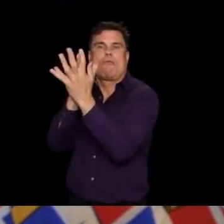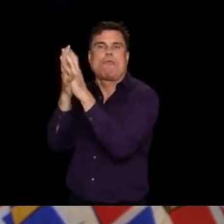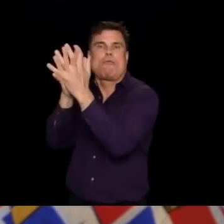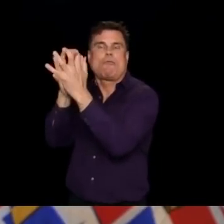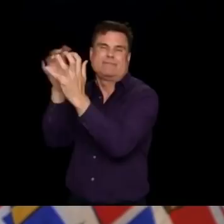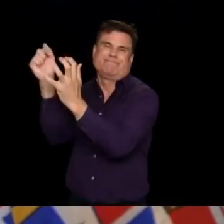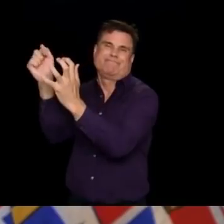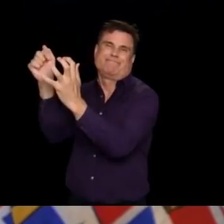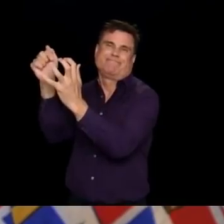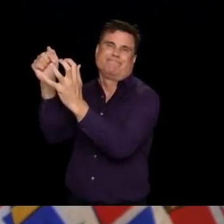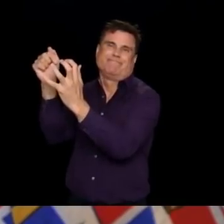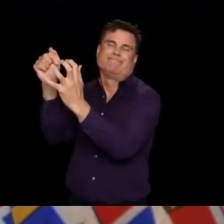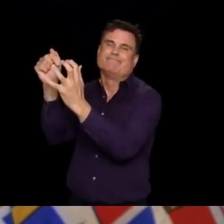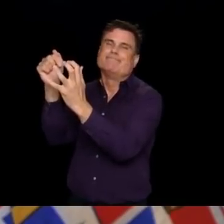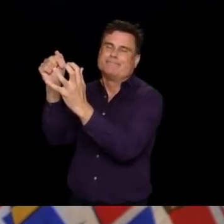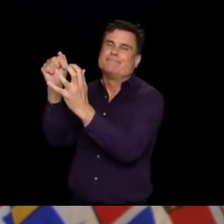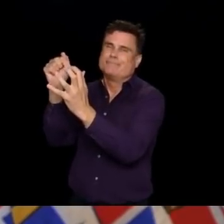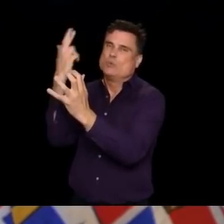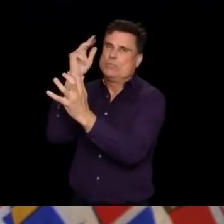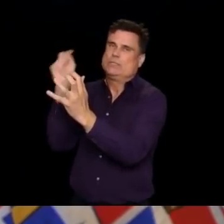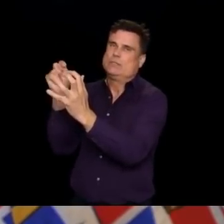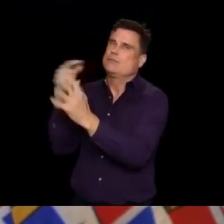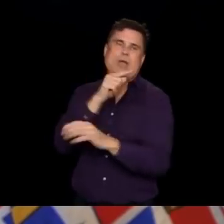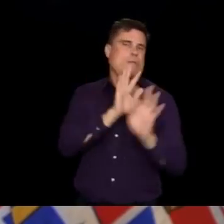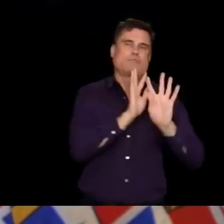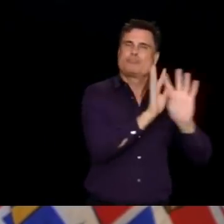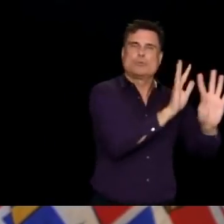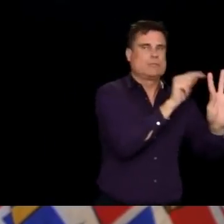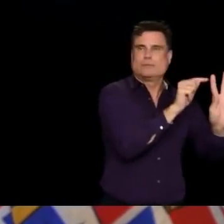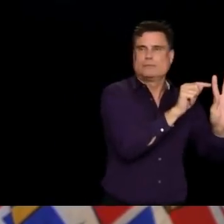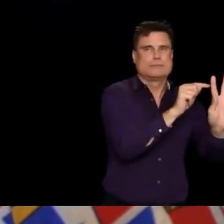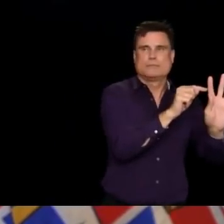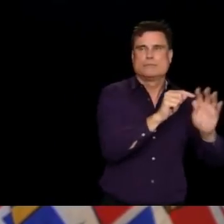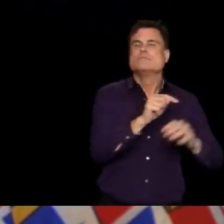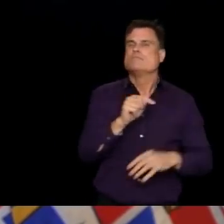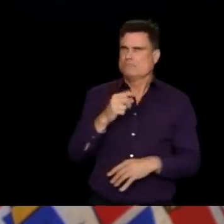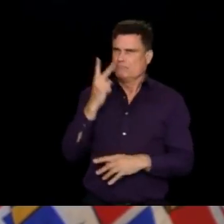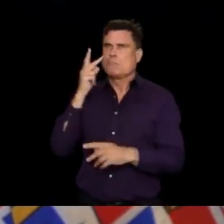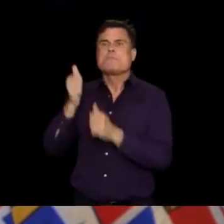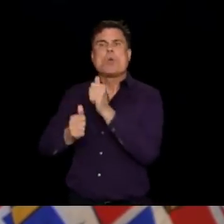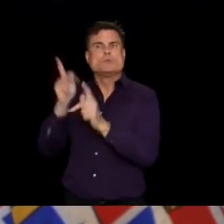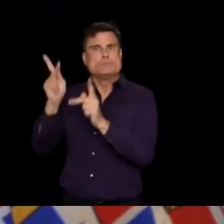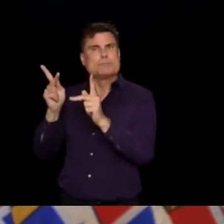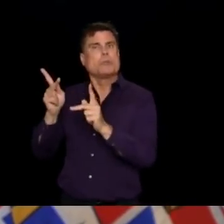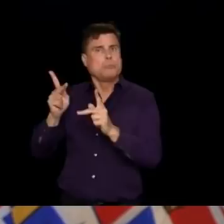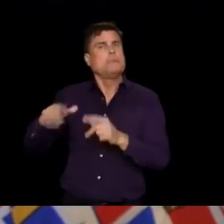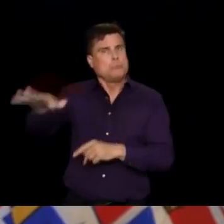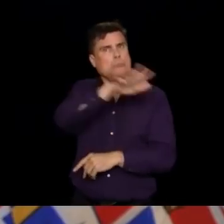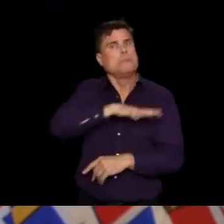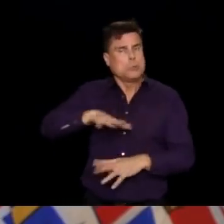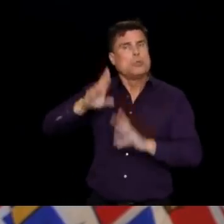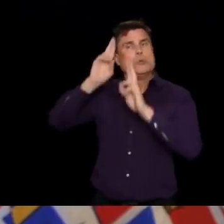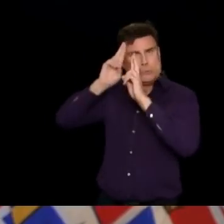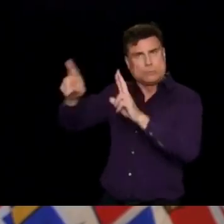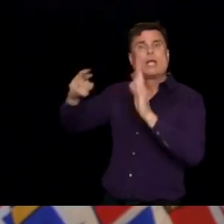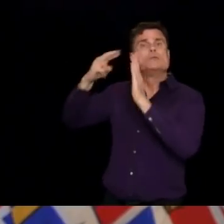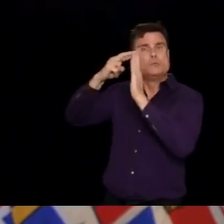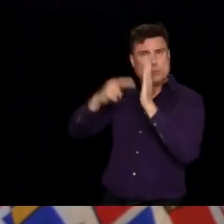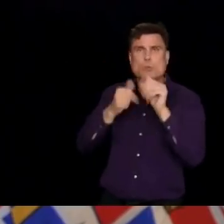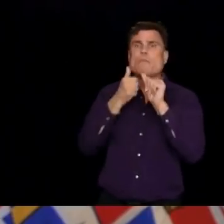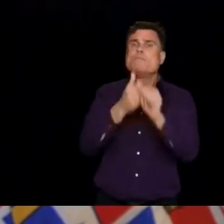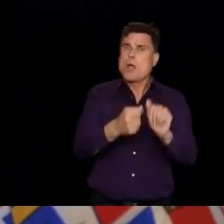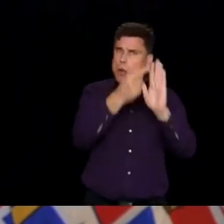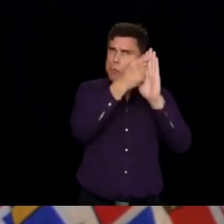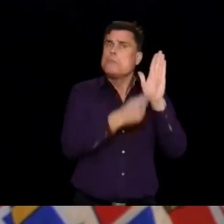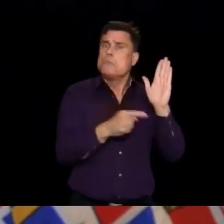Having said that, where they have seen in the United States, particular, outside transmission is large groups going